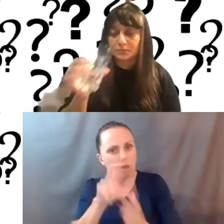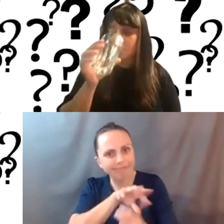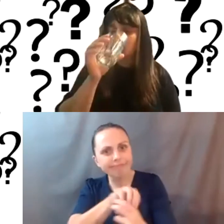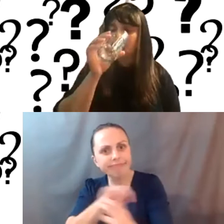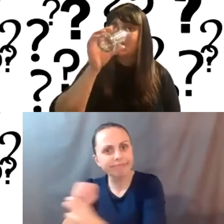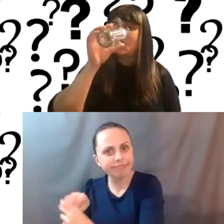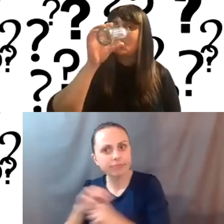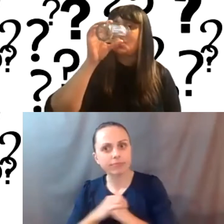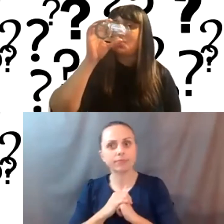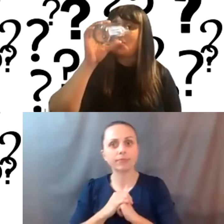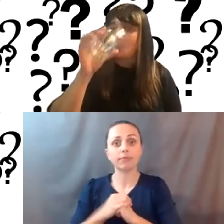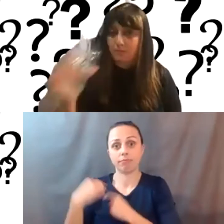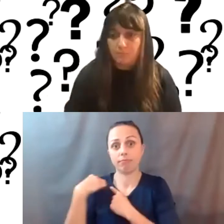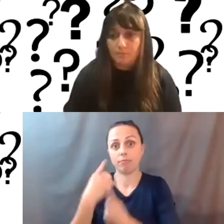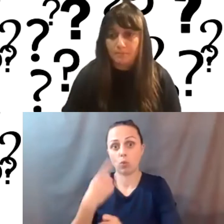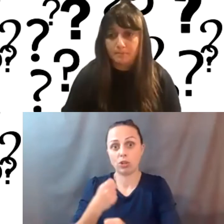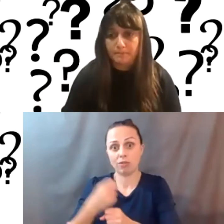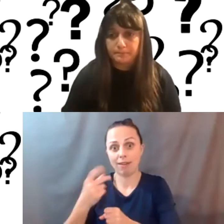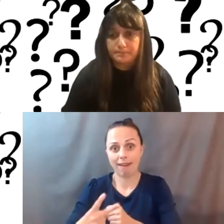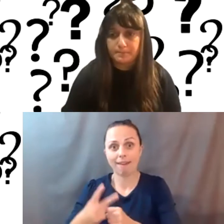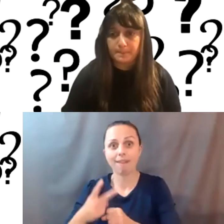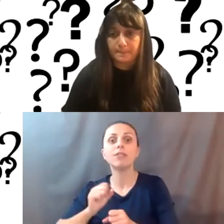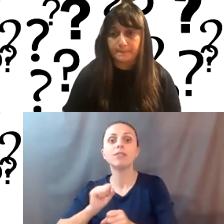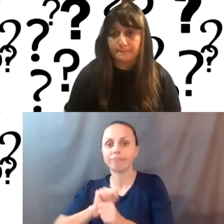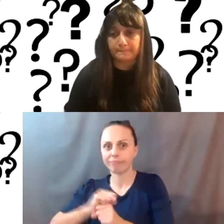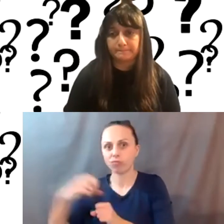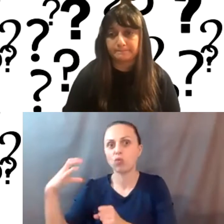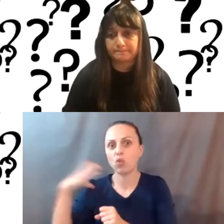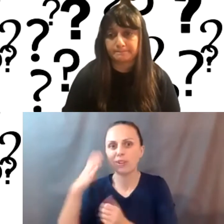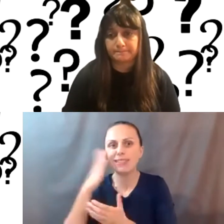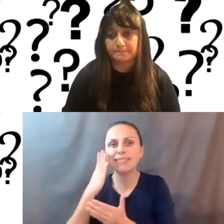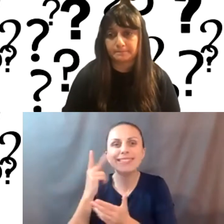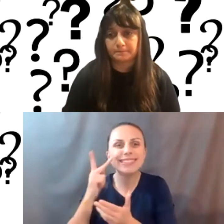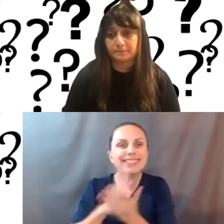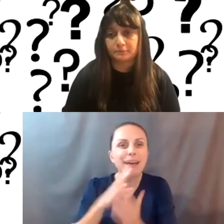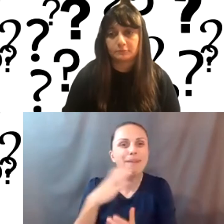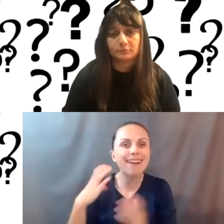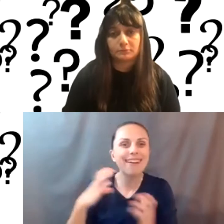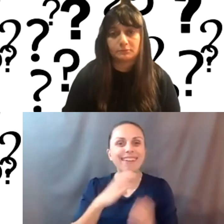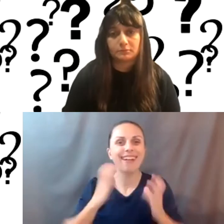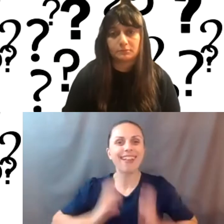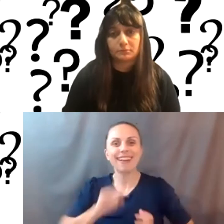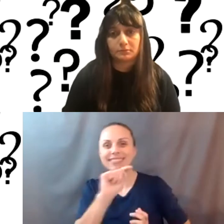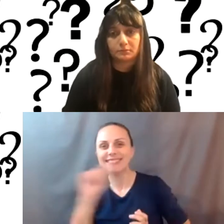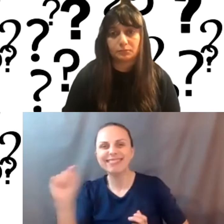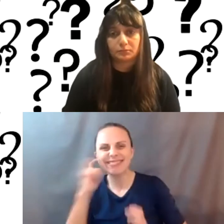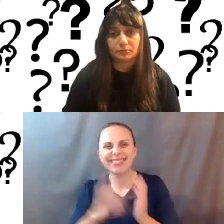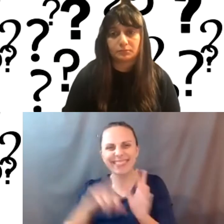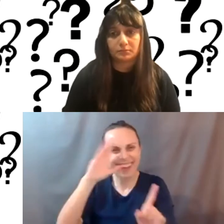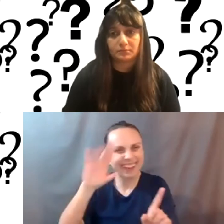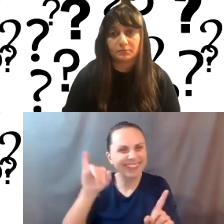In the past year and a half, I've also been working a lot in coaching. I see a few of my clients, my coaching clients, hey, Jessica,